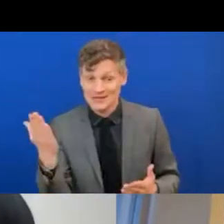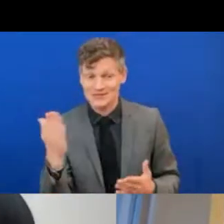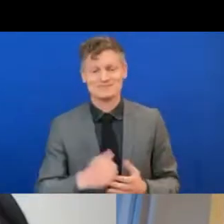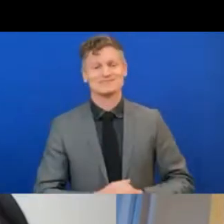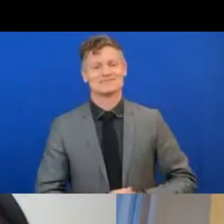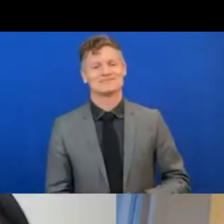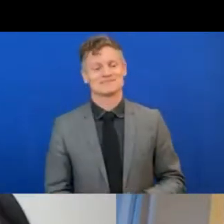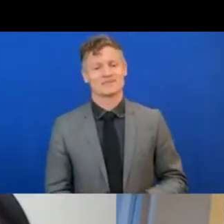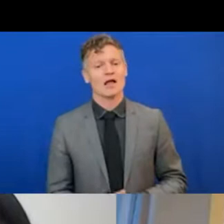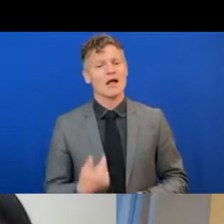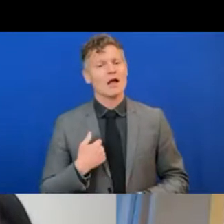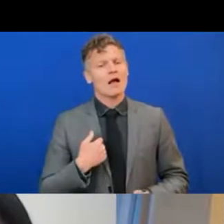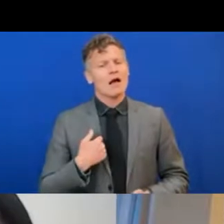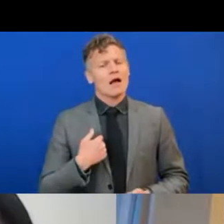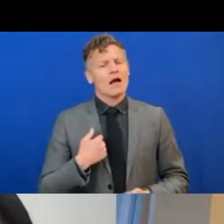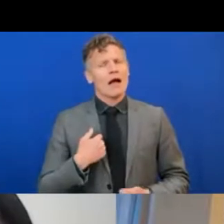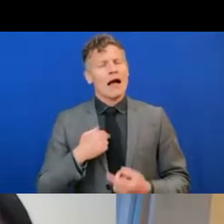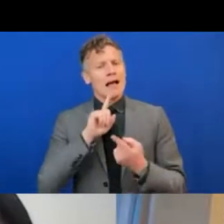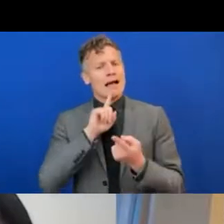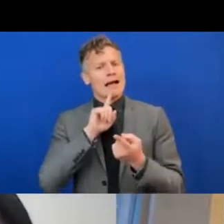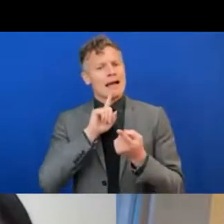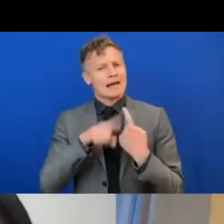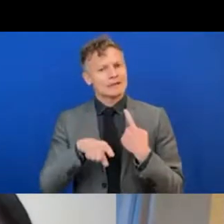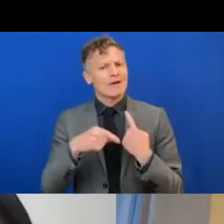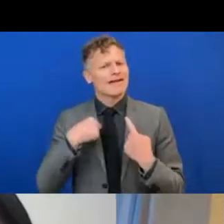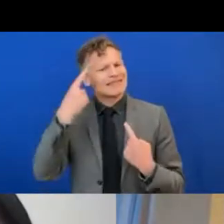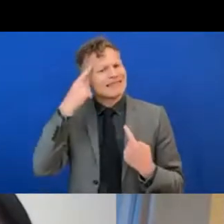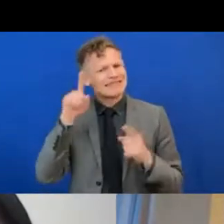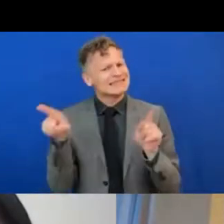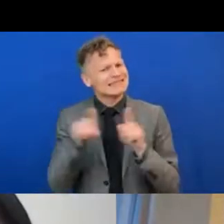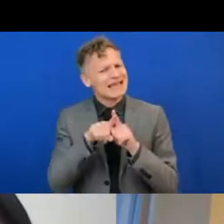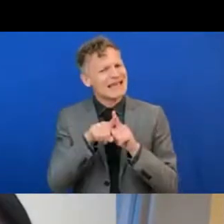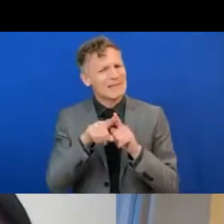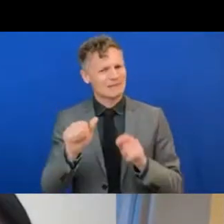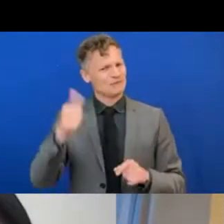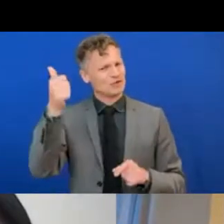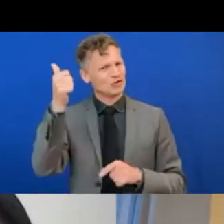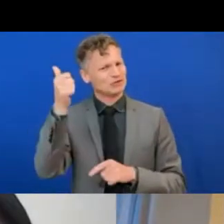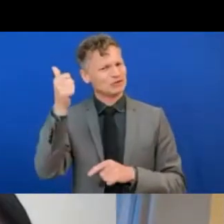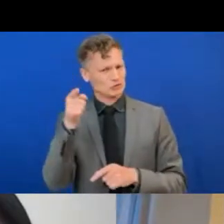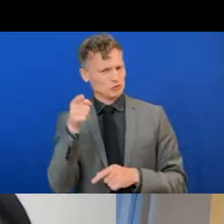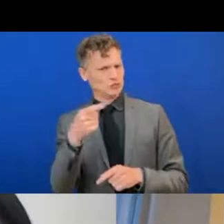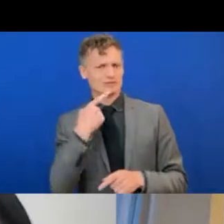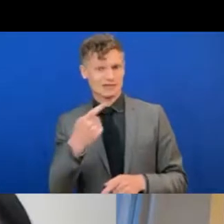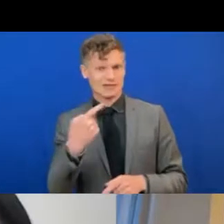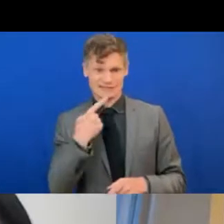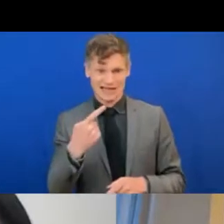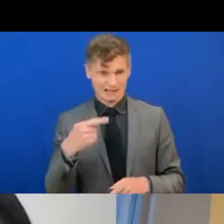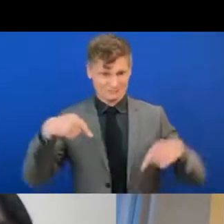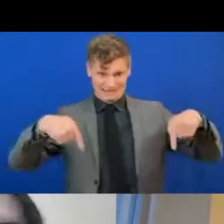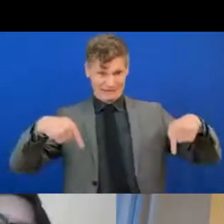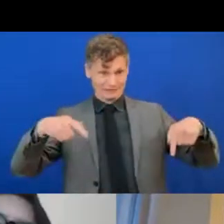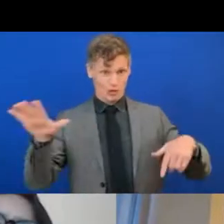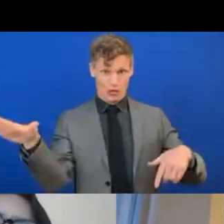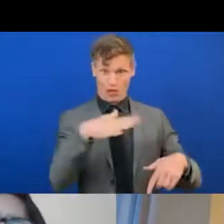reminding how you opened, David, which is, you said, here we are on Zoom. You know,